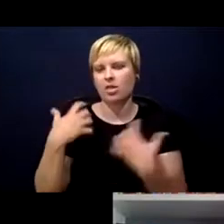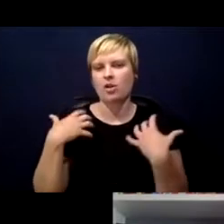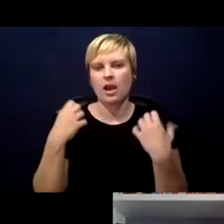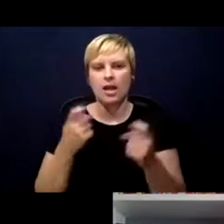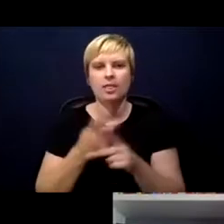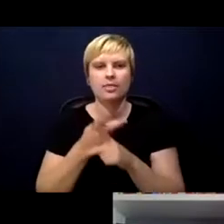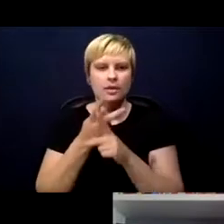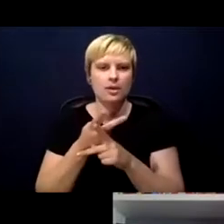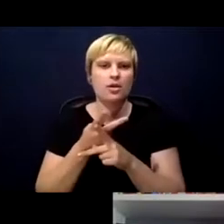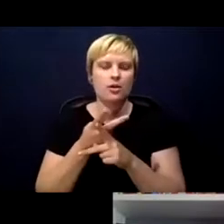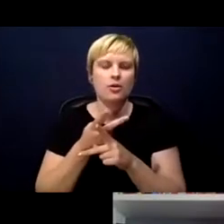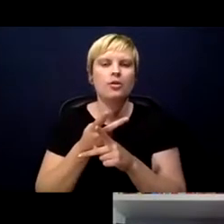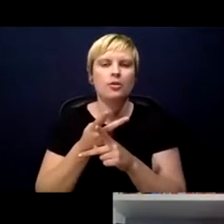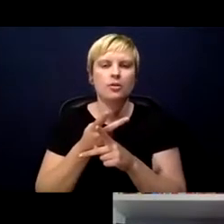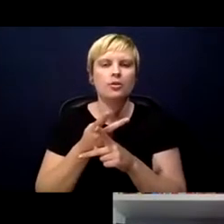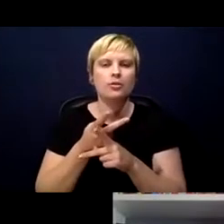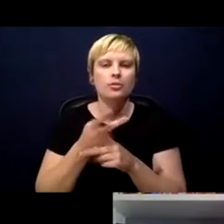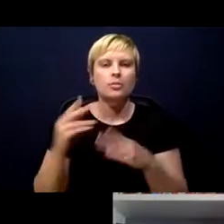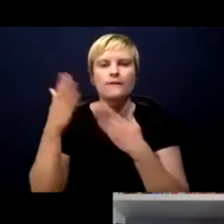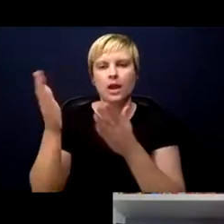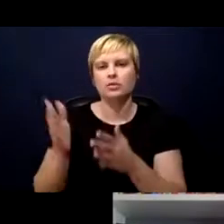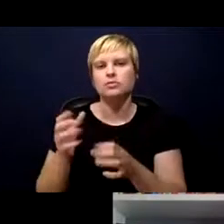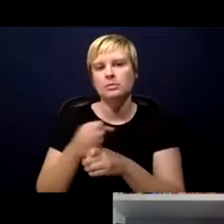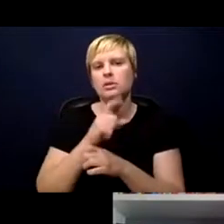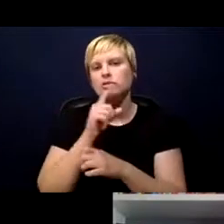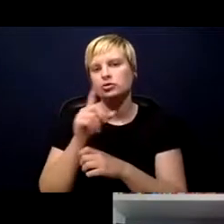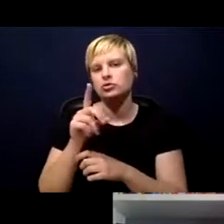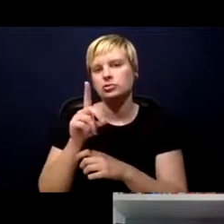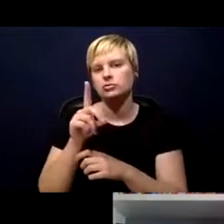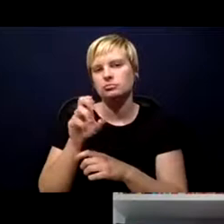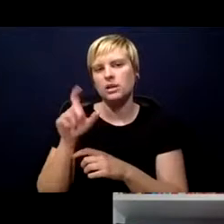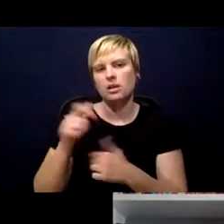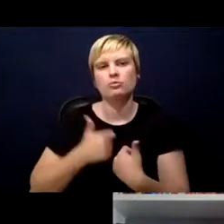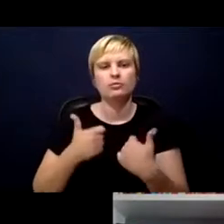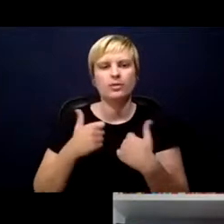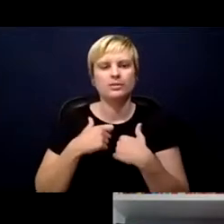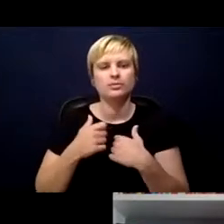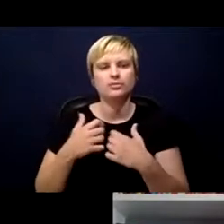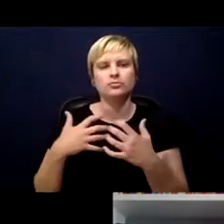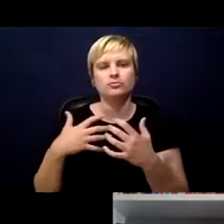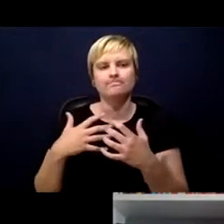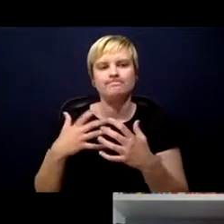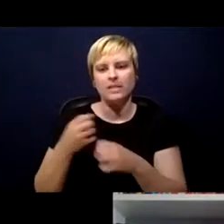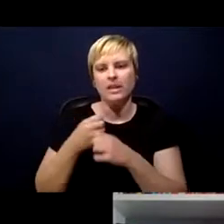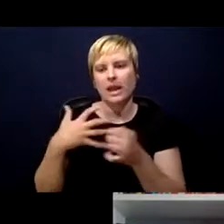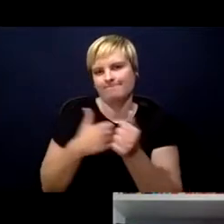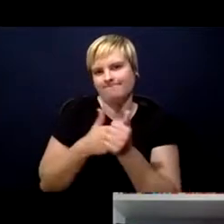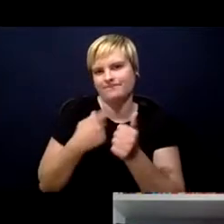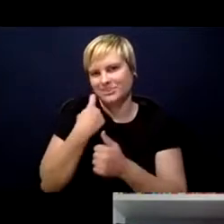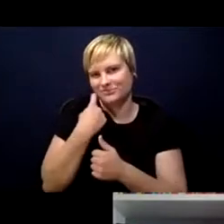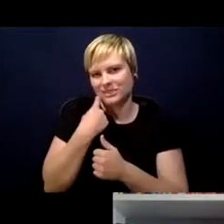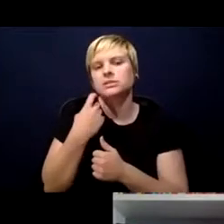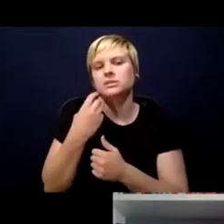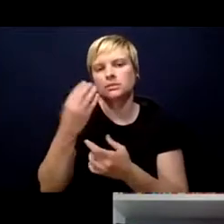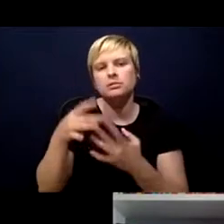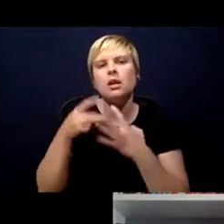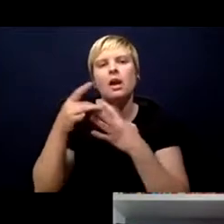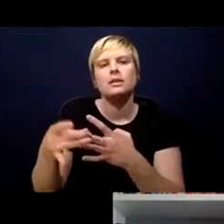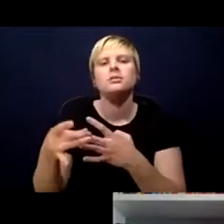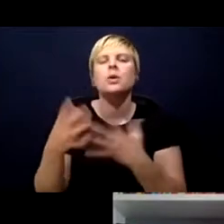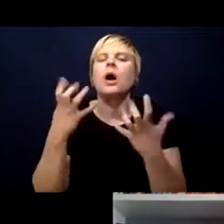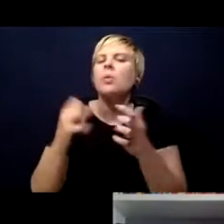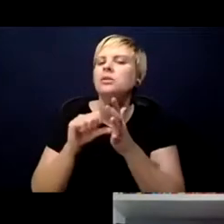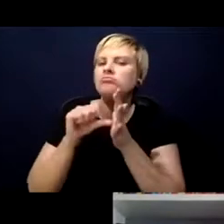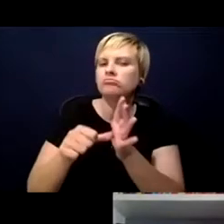to make sure Delawareans are receiving the most up-to-date guidance. So I just wanted to emphasize that.